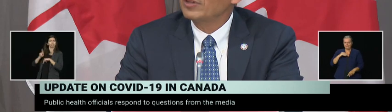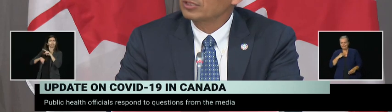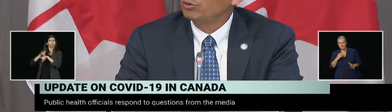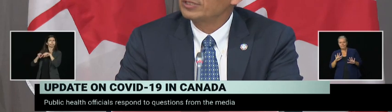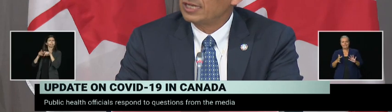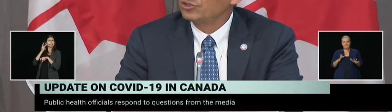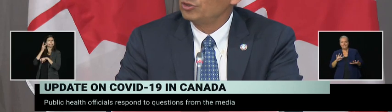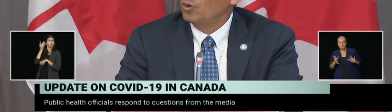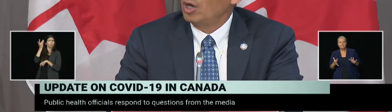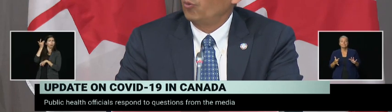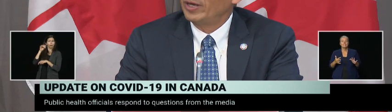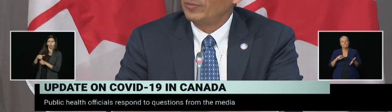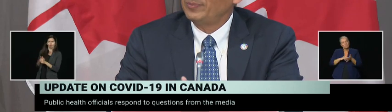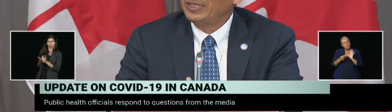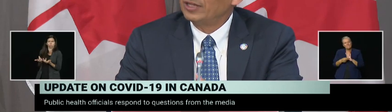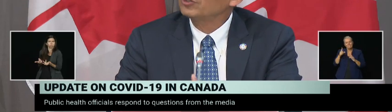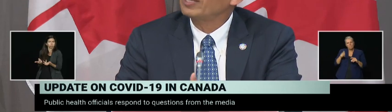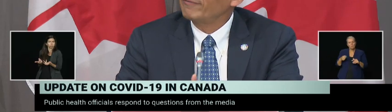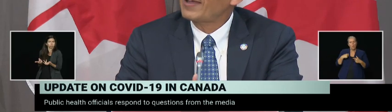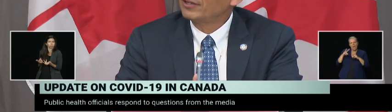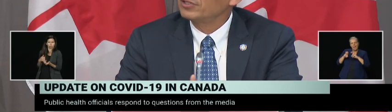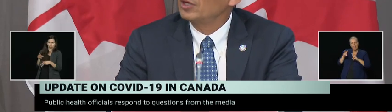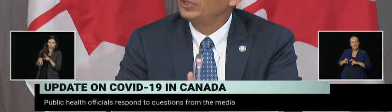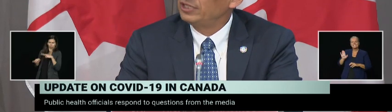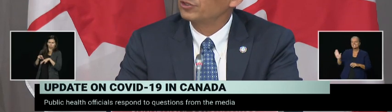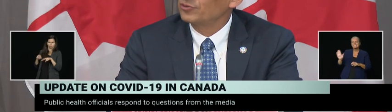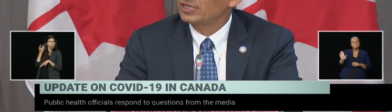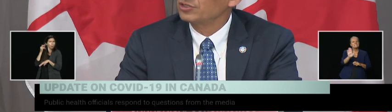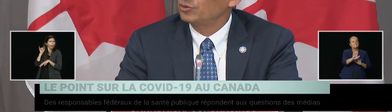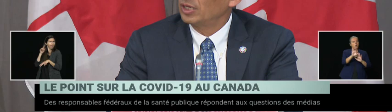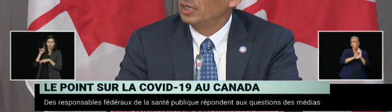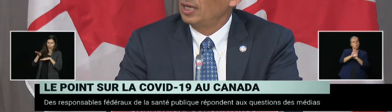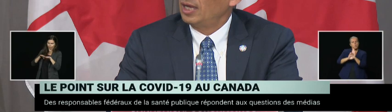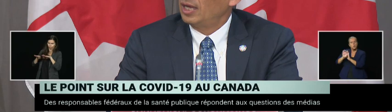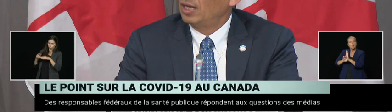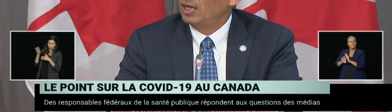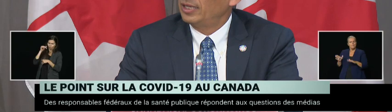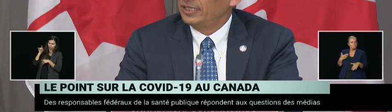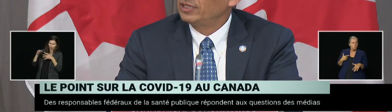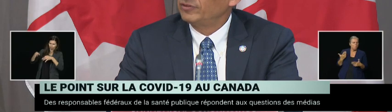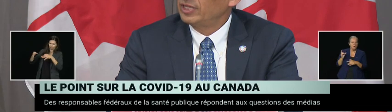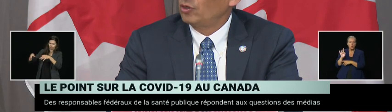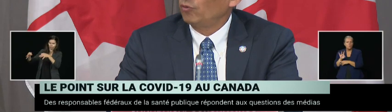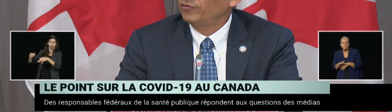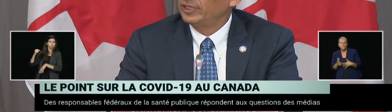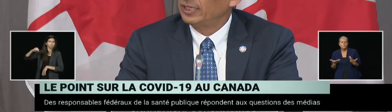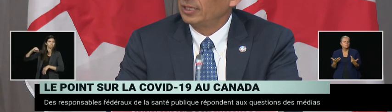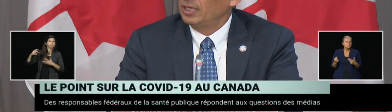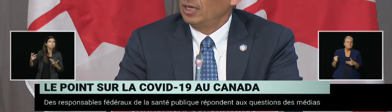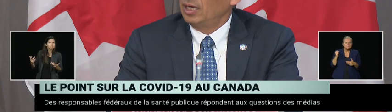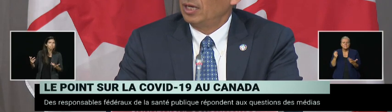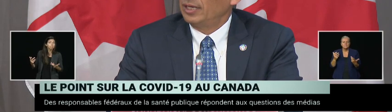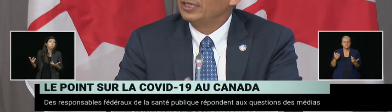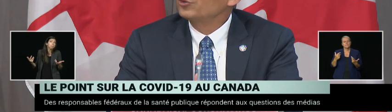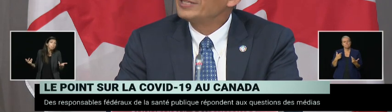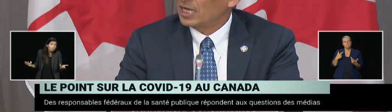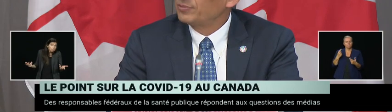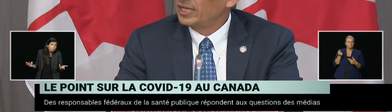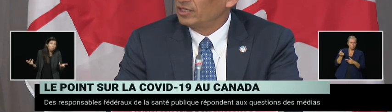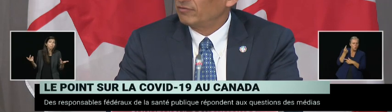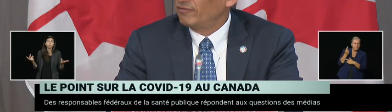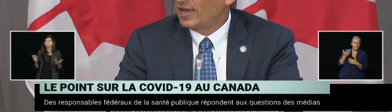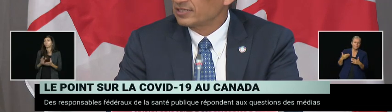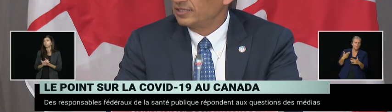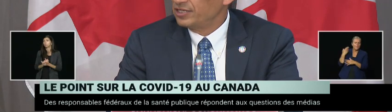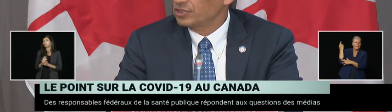will give us clues as to what might be the underlying factors that we need to address to, at the end of the day, hopefully increase